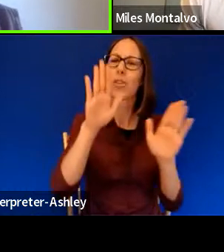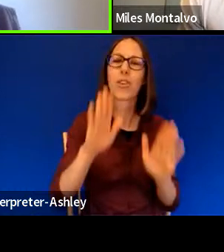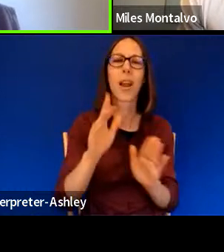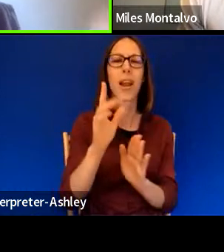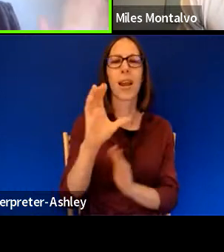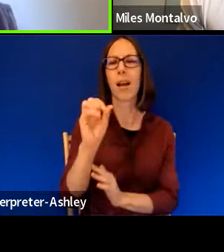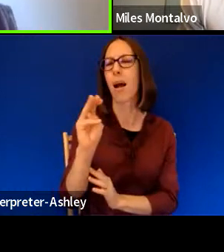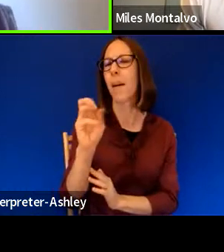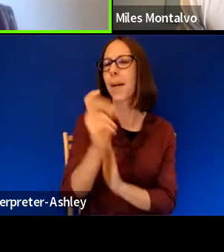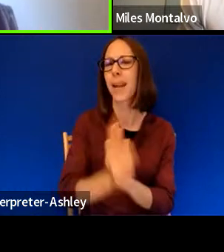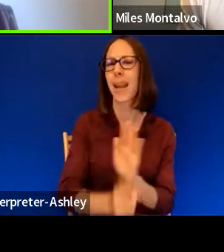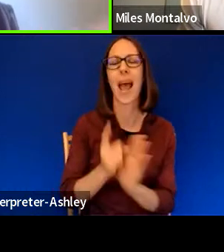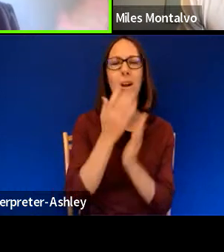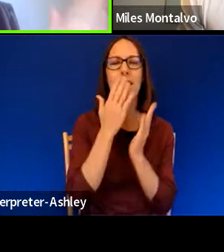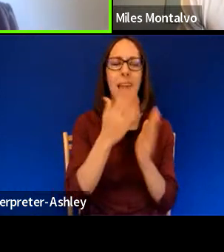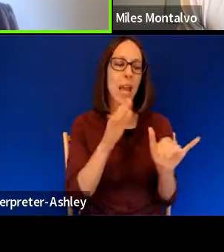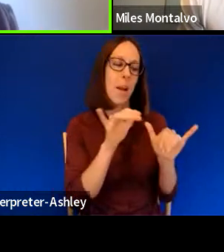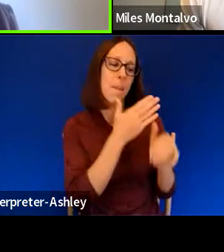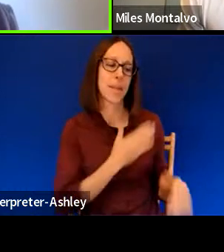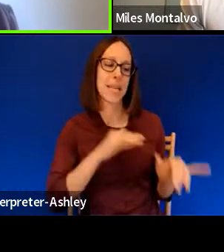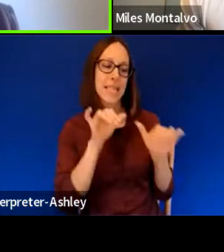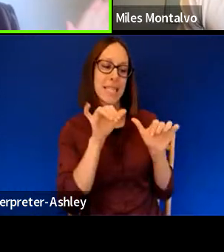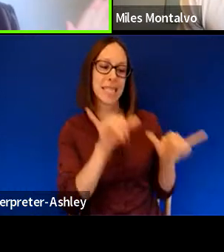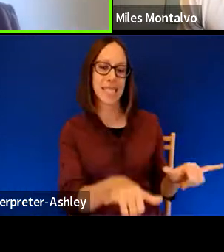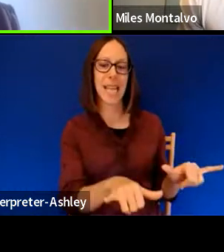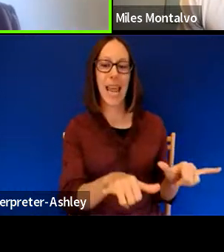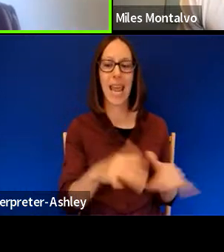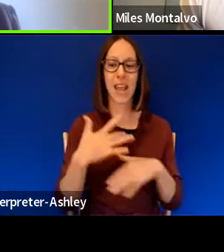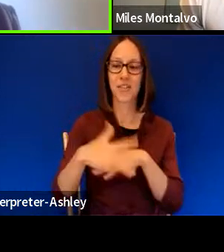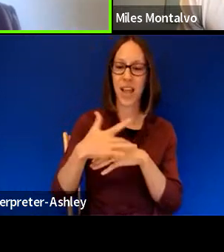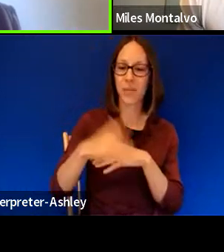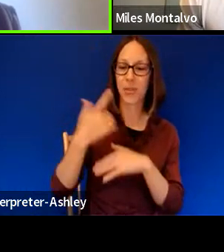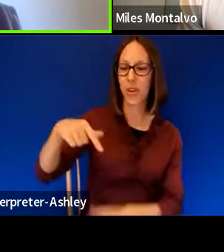and please stay on as you are available for the Q and a that will begin.